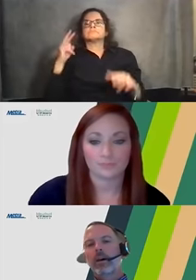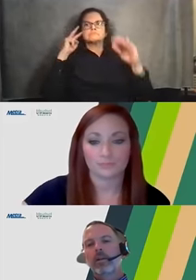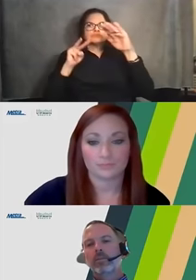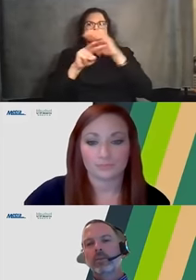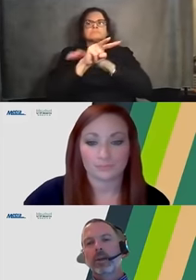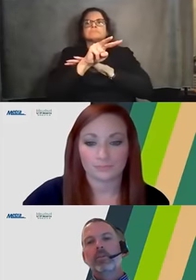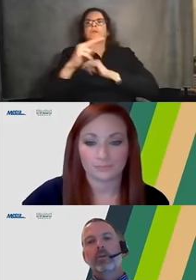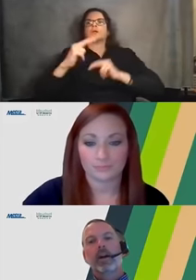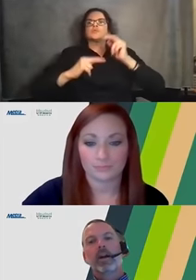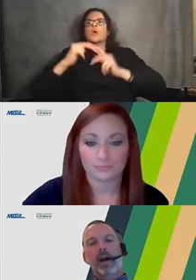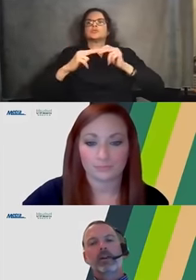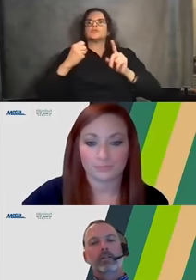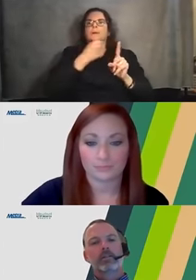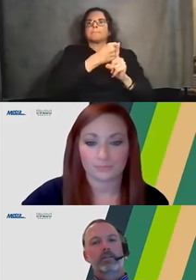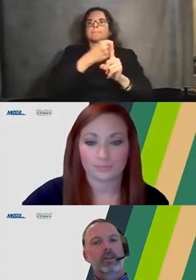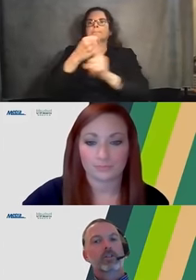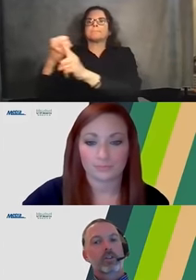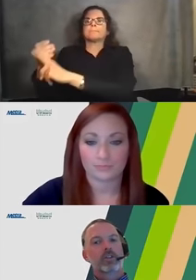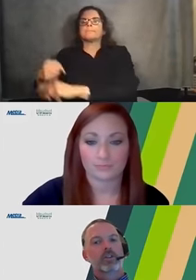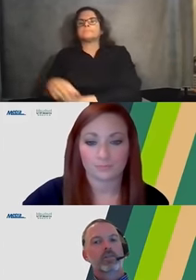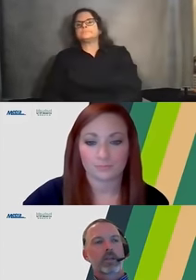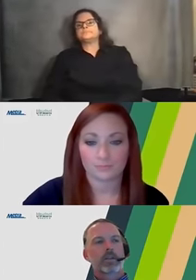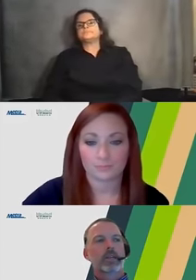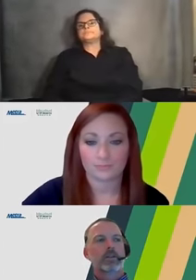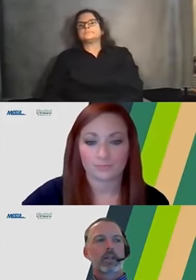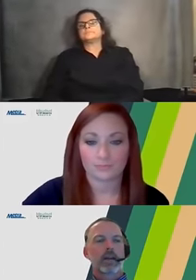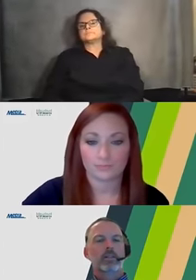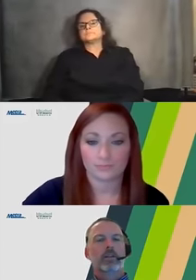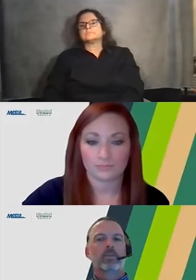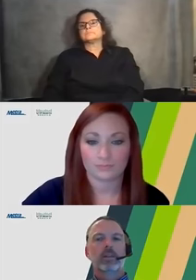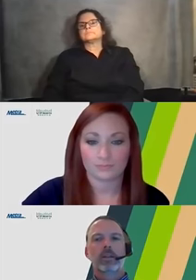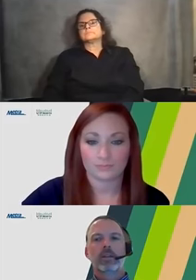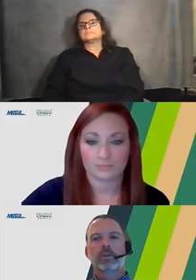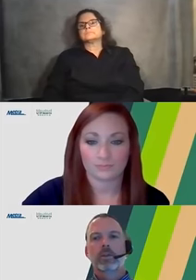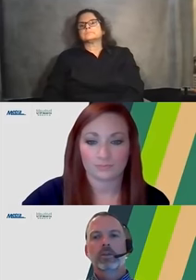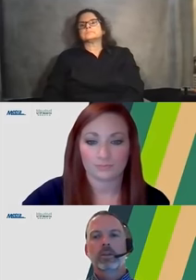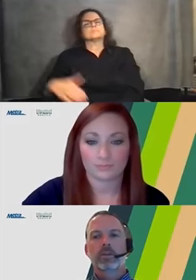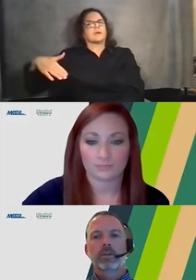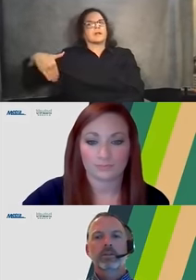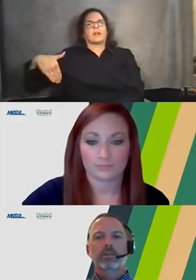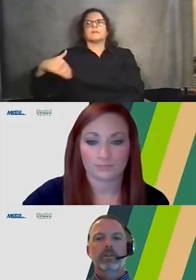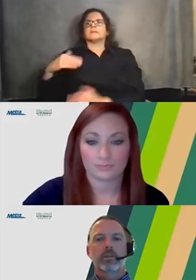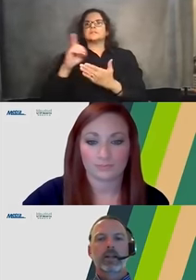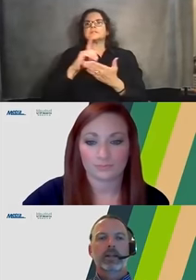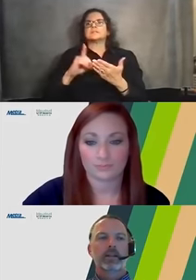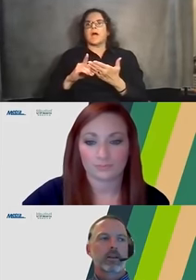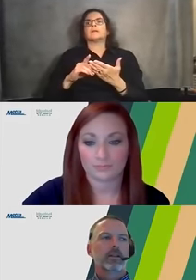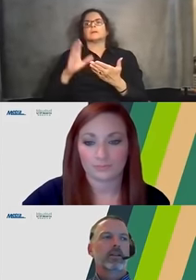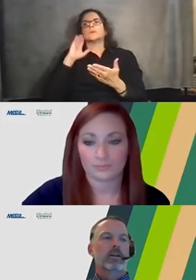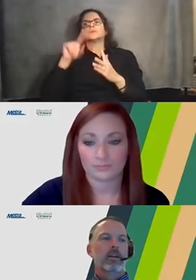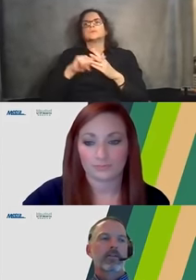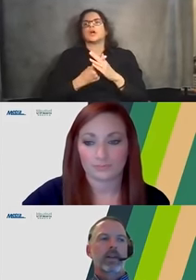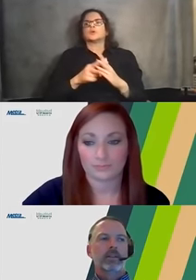So again, we're not at the construction period yet that would begin in 2023. So still in the planning and